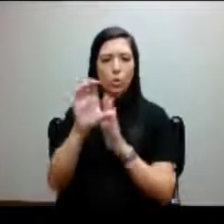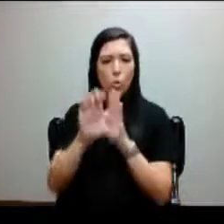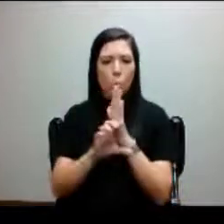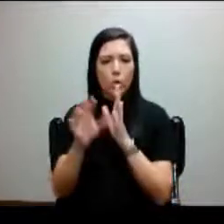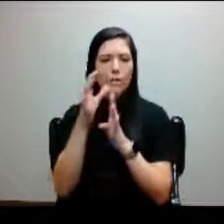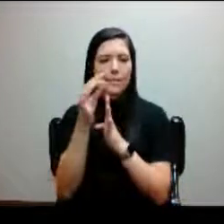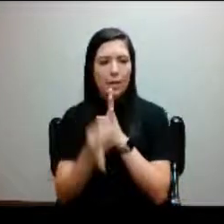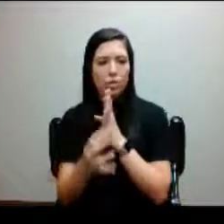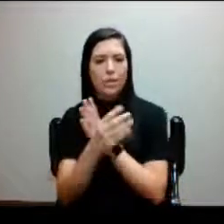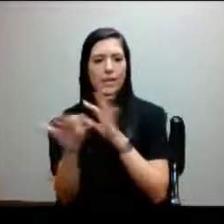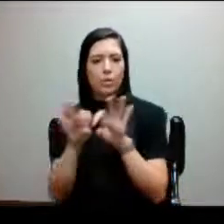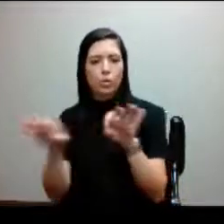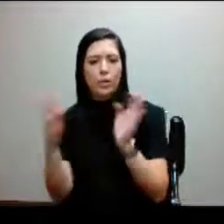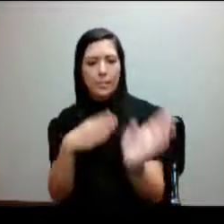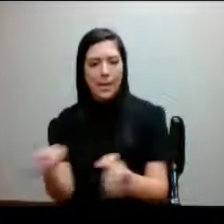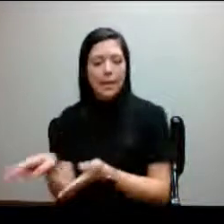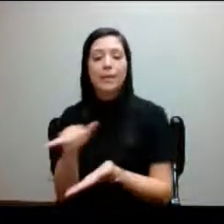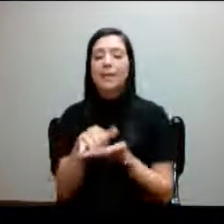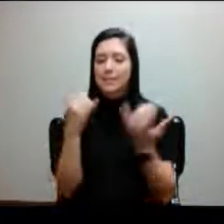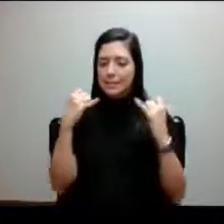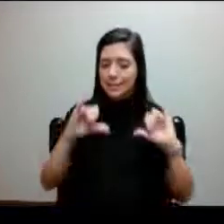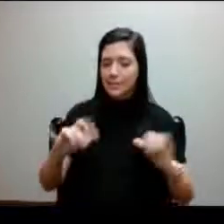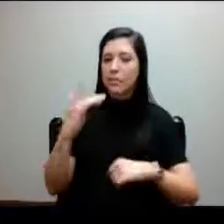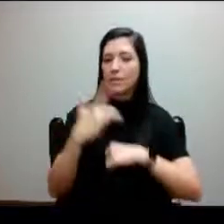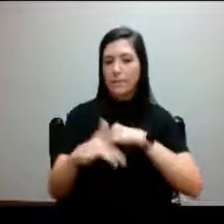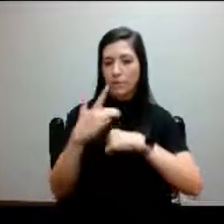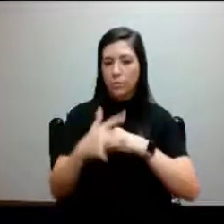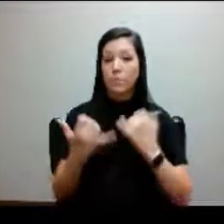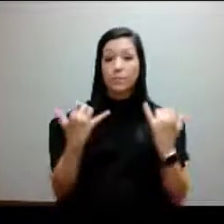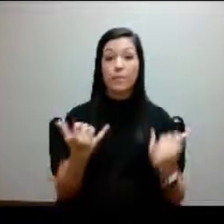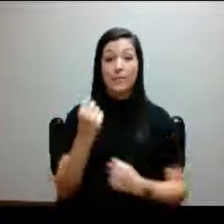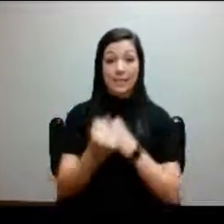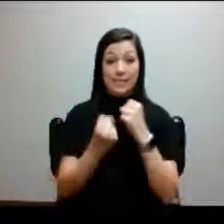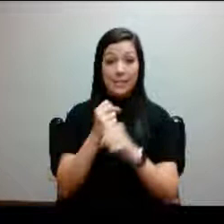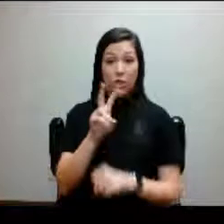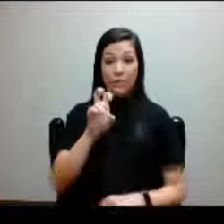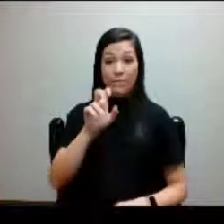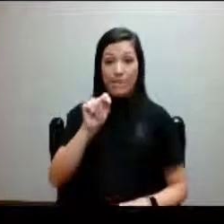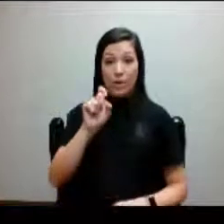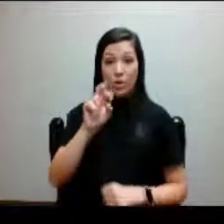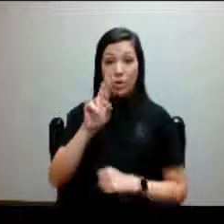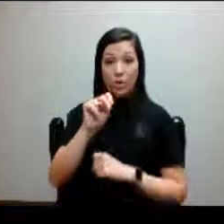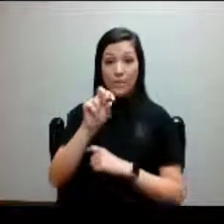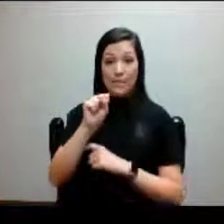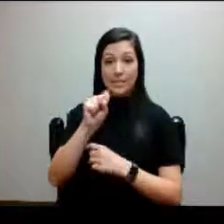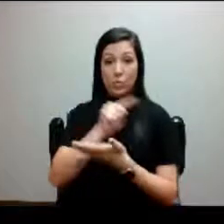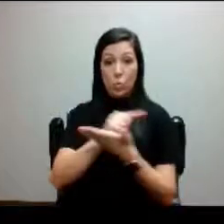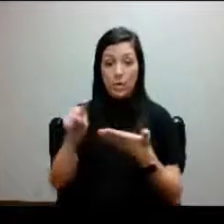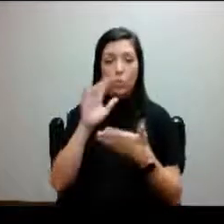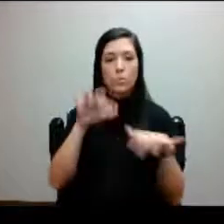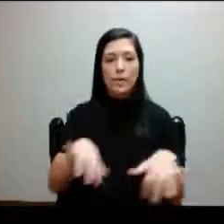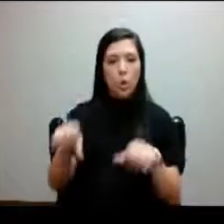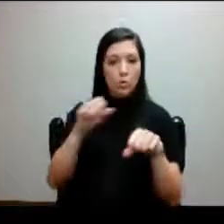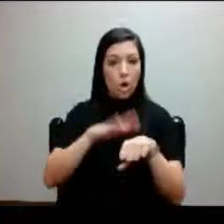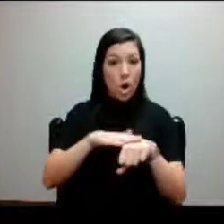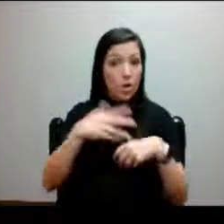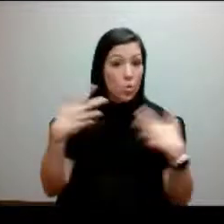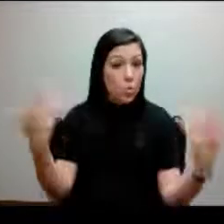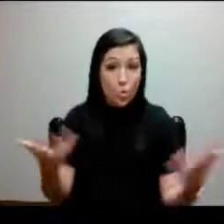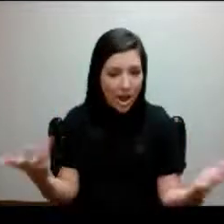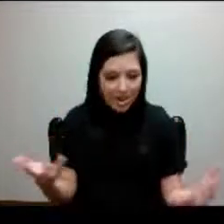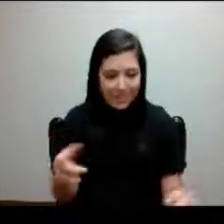is still available. This year's Veterans Week and other programming will be hosted on, you guessed it, the